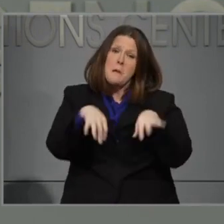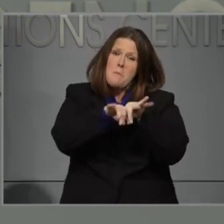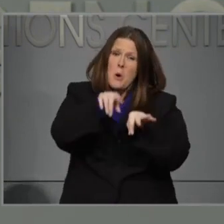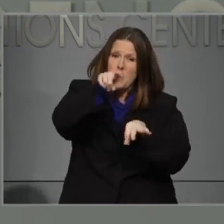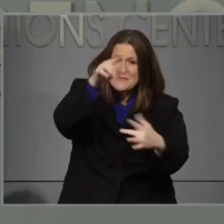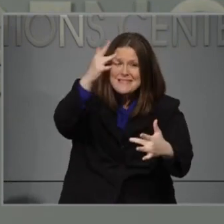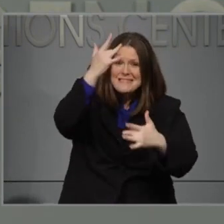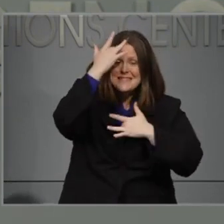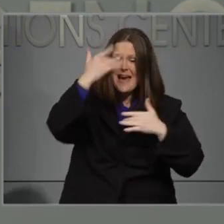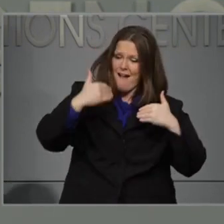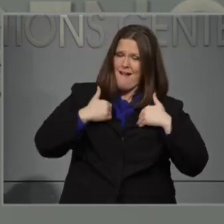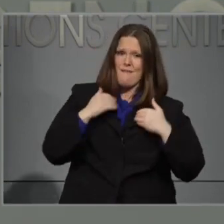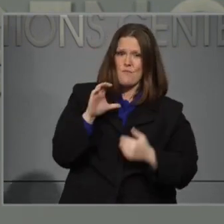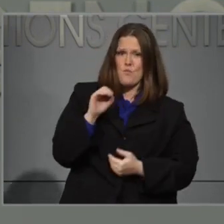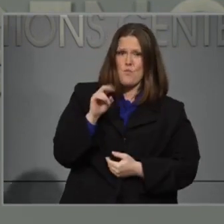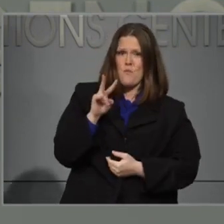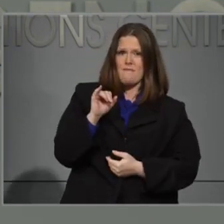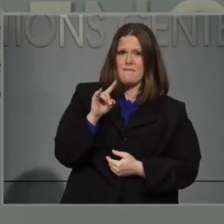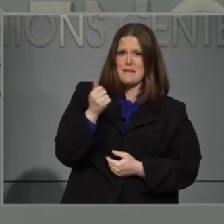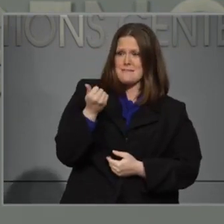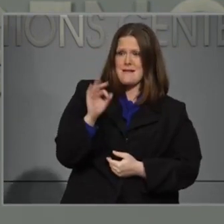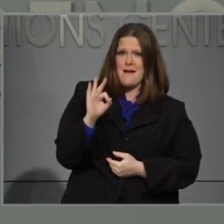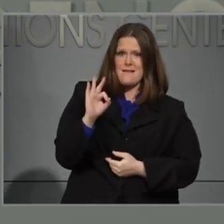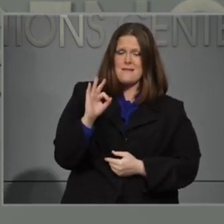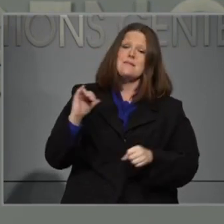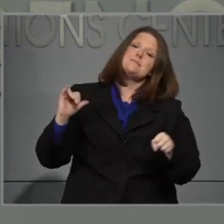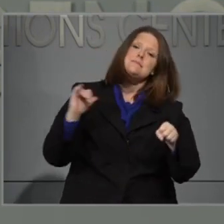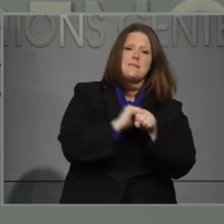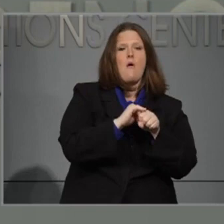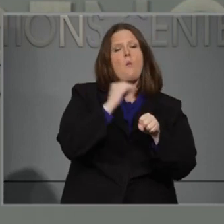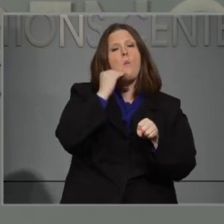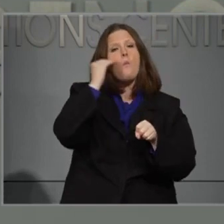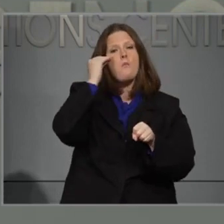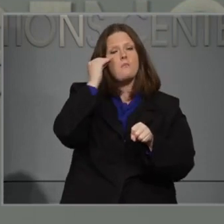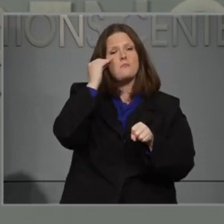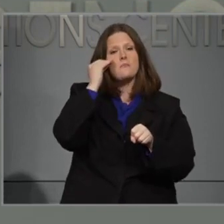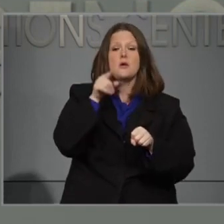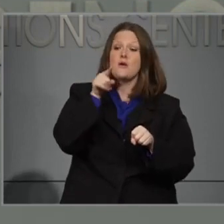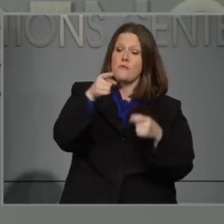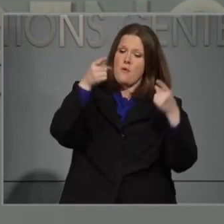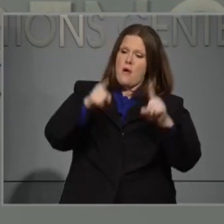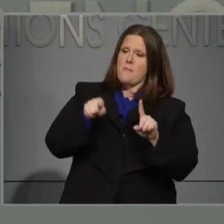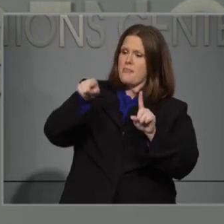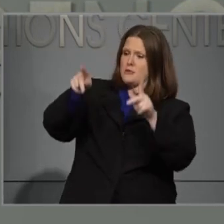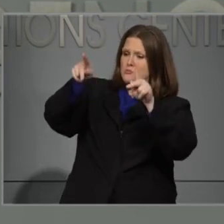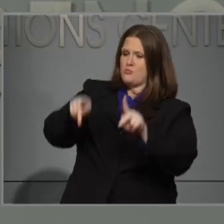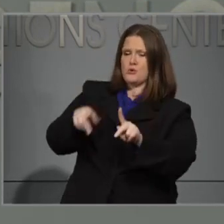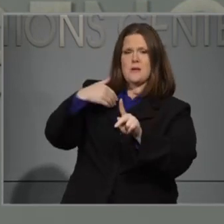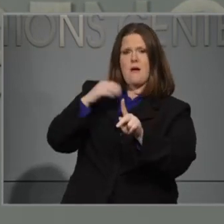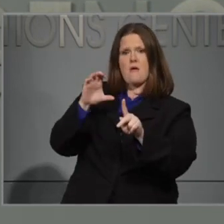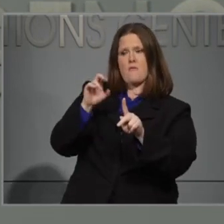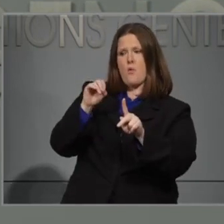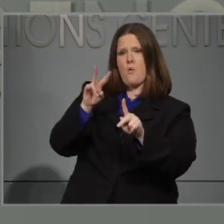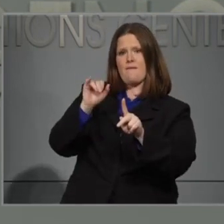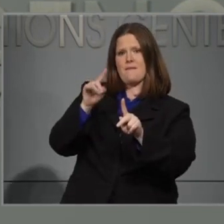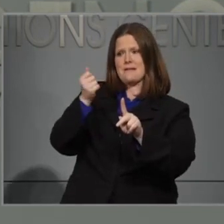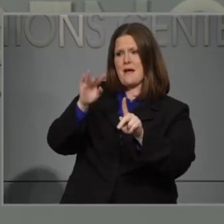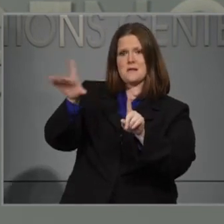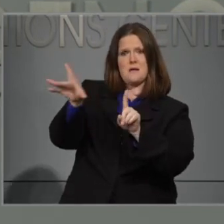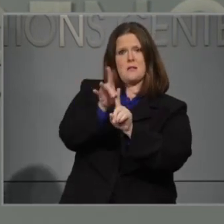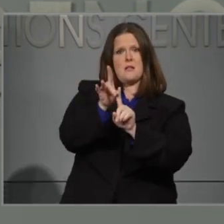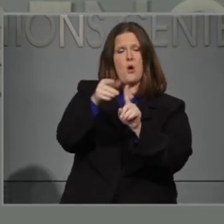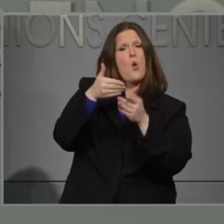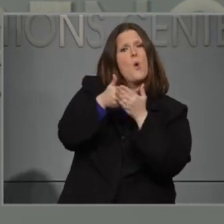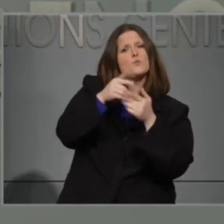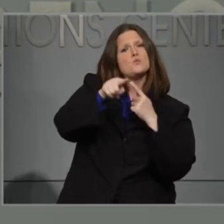days if you had a close contact with someone who had COVID-19. We need to remember that we all have the power to